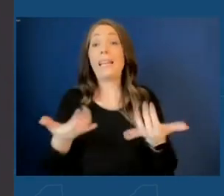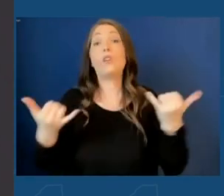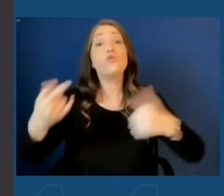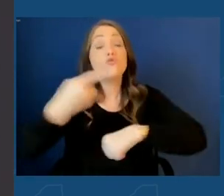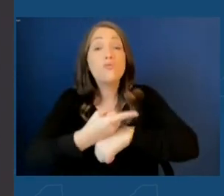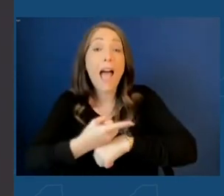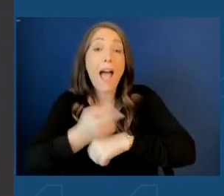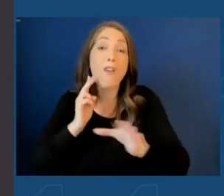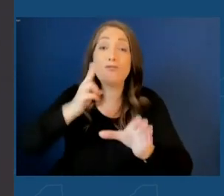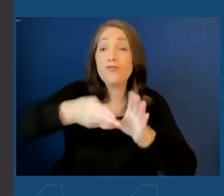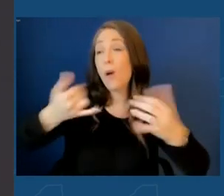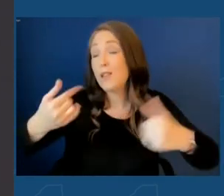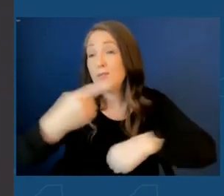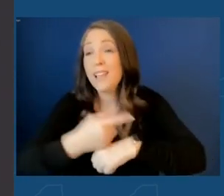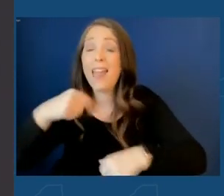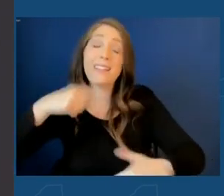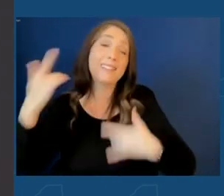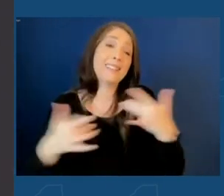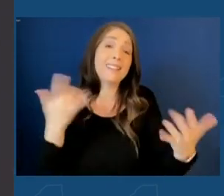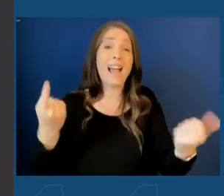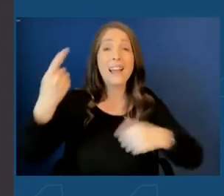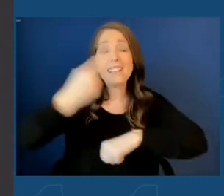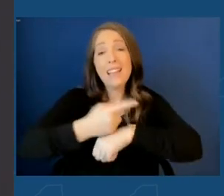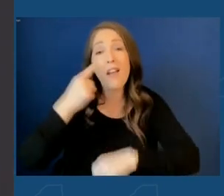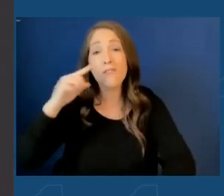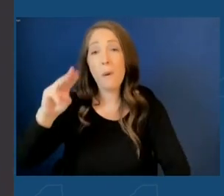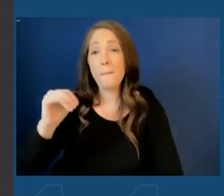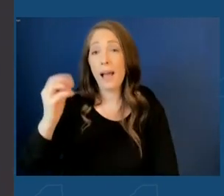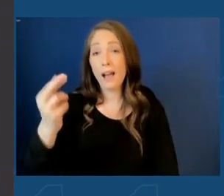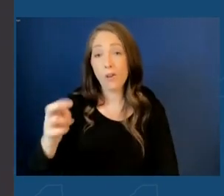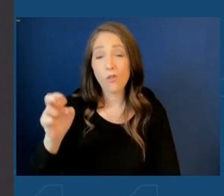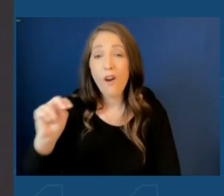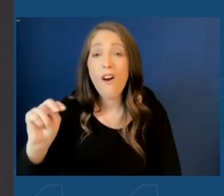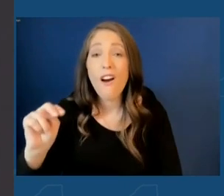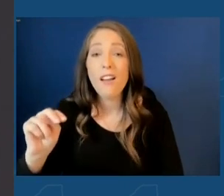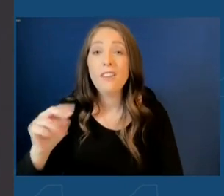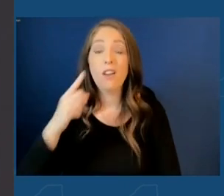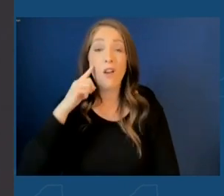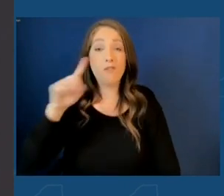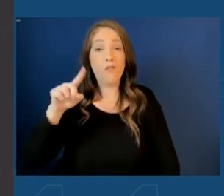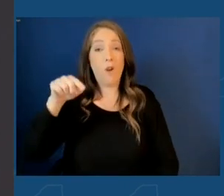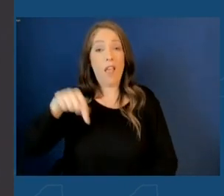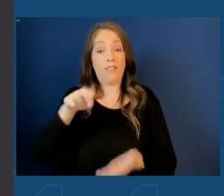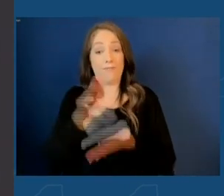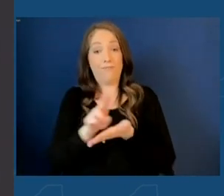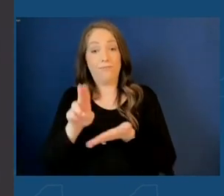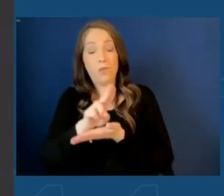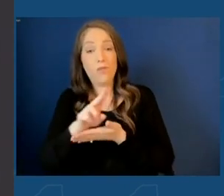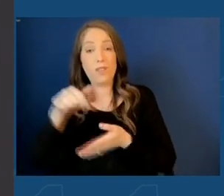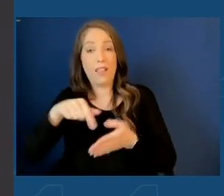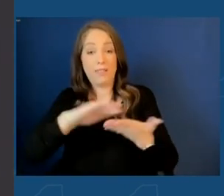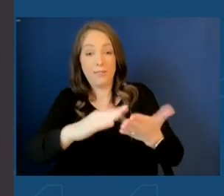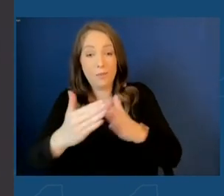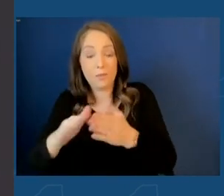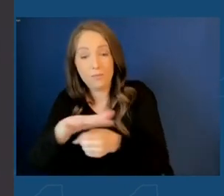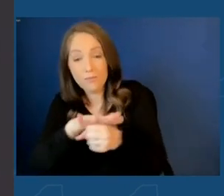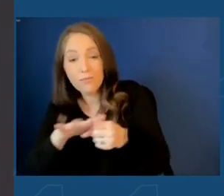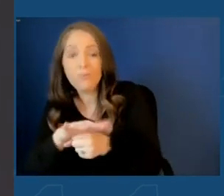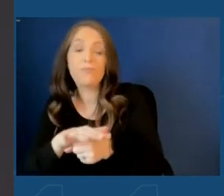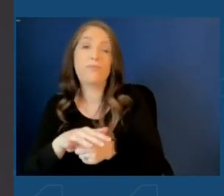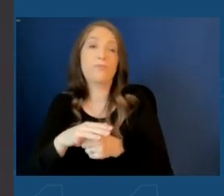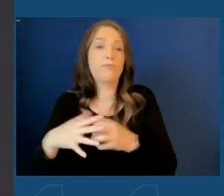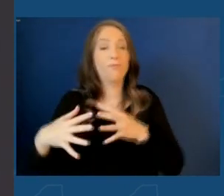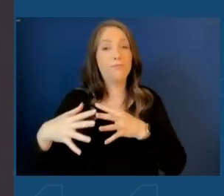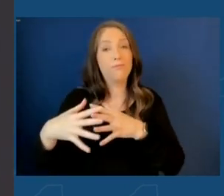for joining us on this exciting day for Micron, for certainly the Syracuse region here, the state of New York, and the